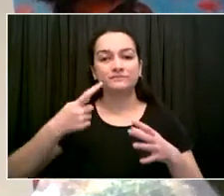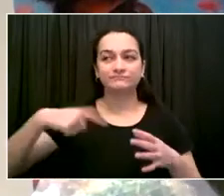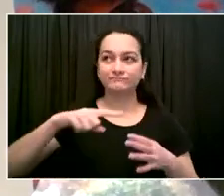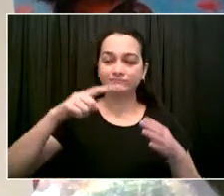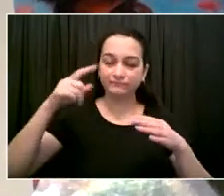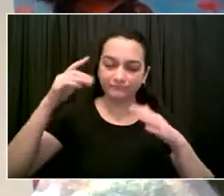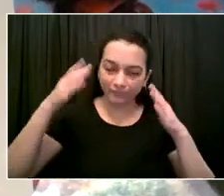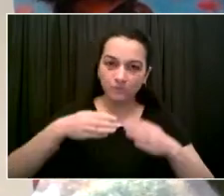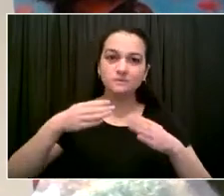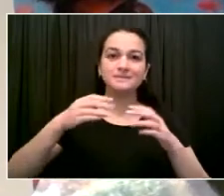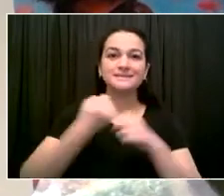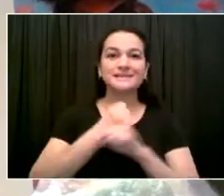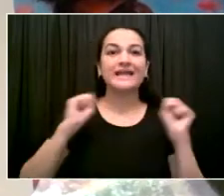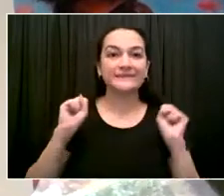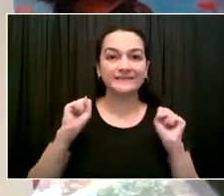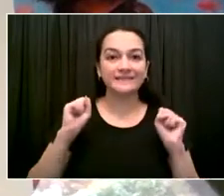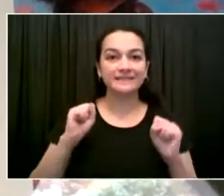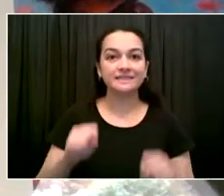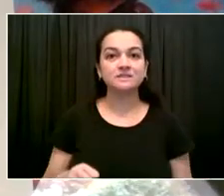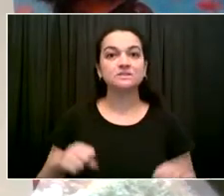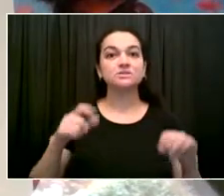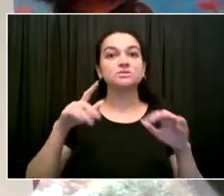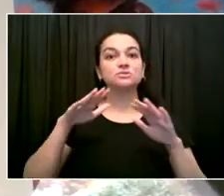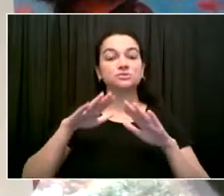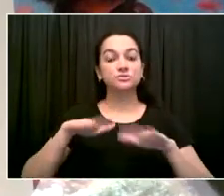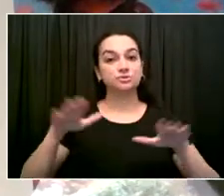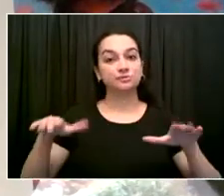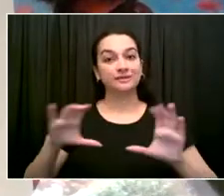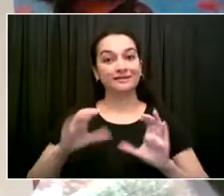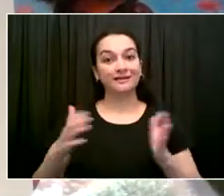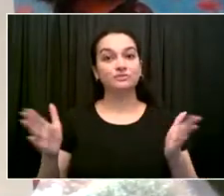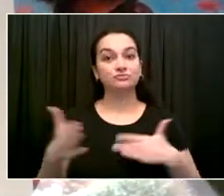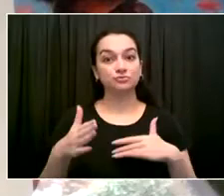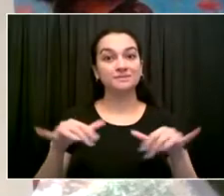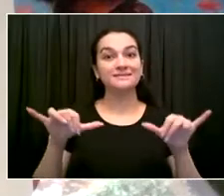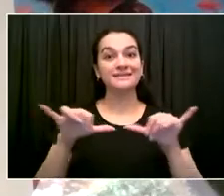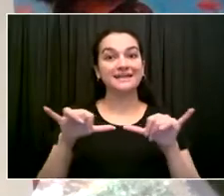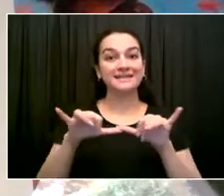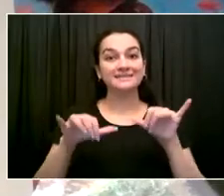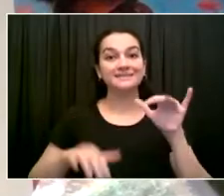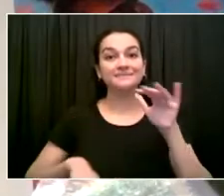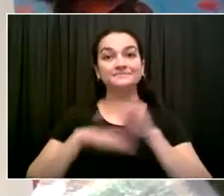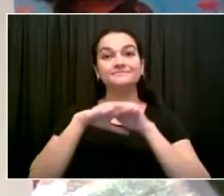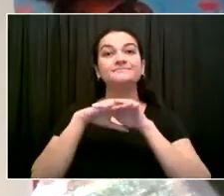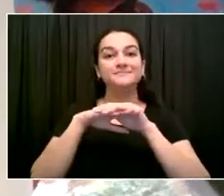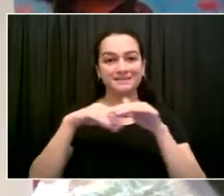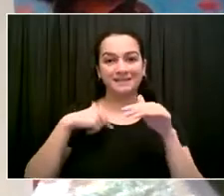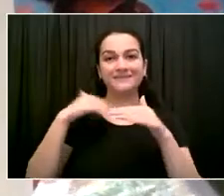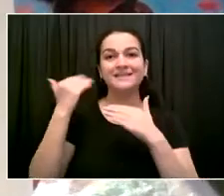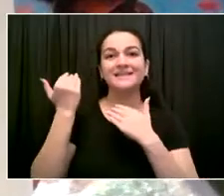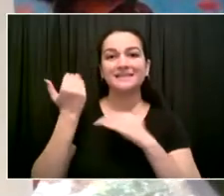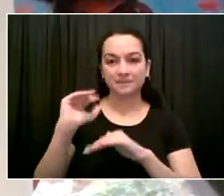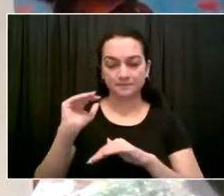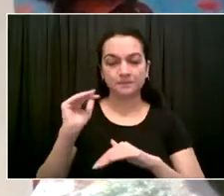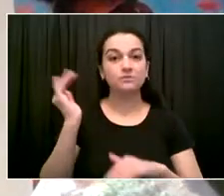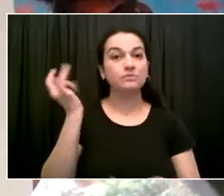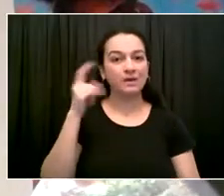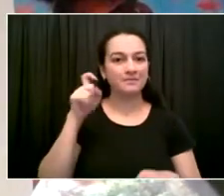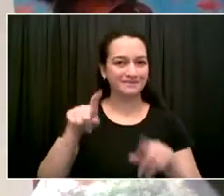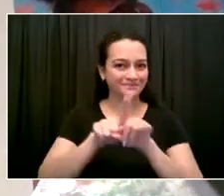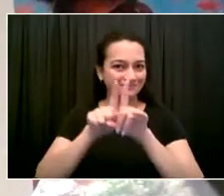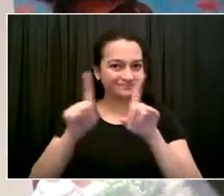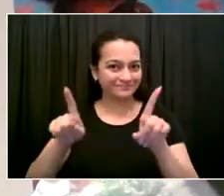spacing requirements, and we continue to do that work. We continue to work with schools to develop strategic programs